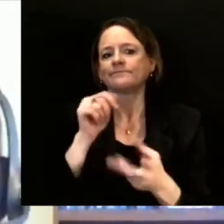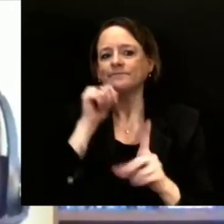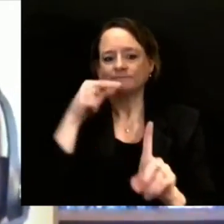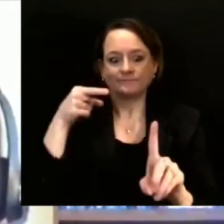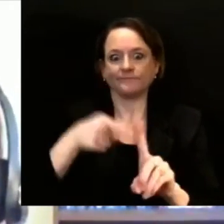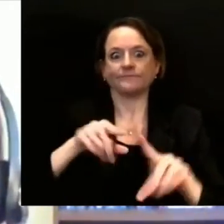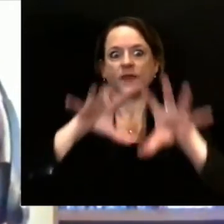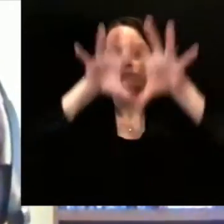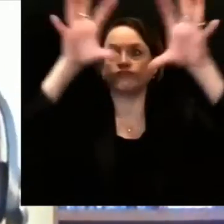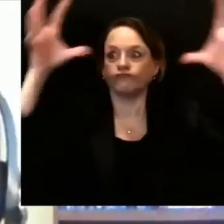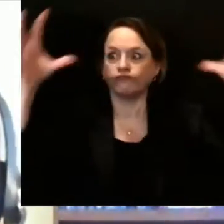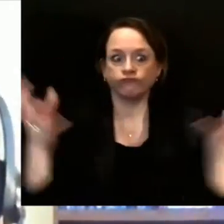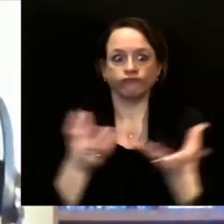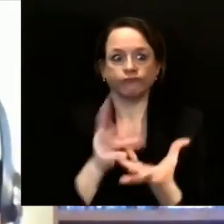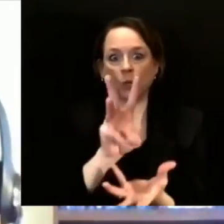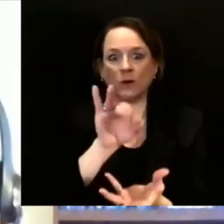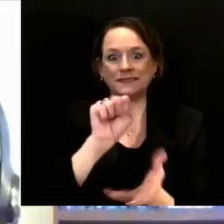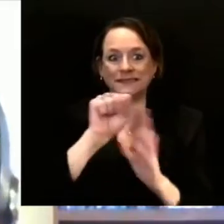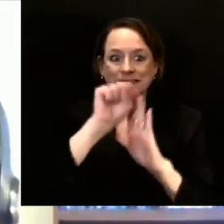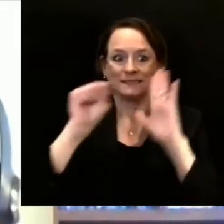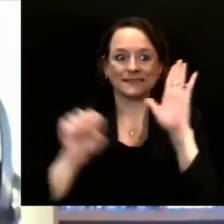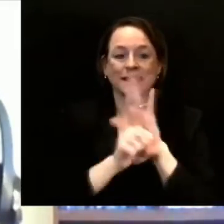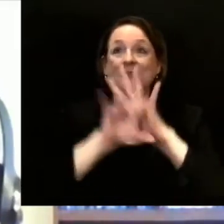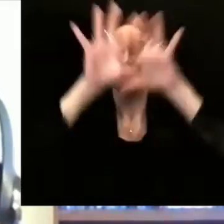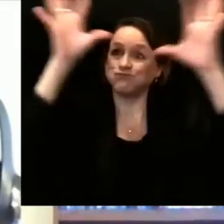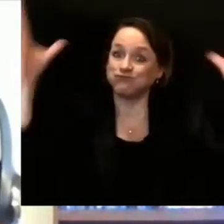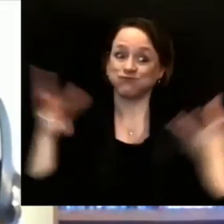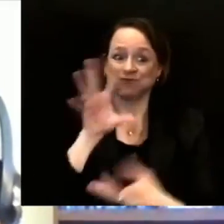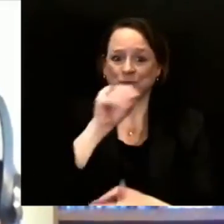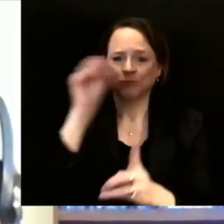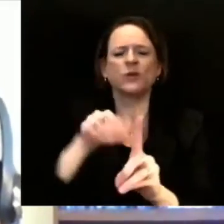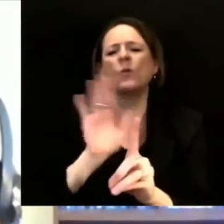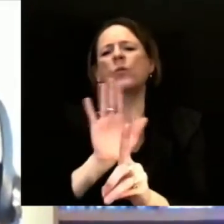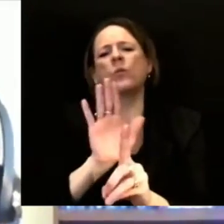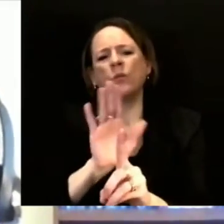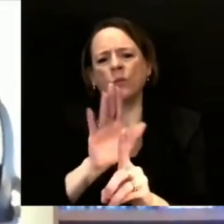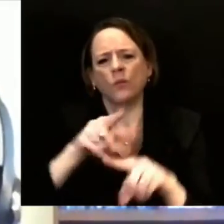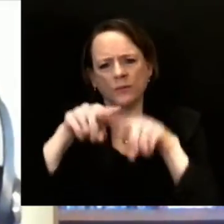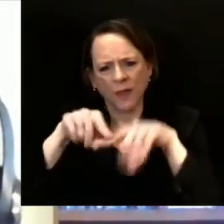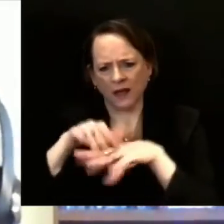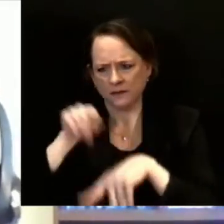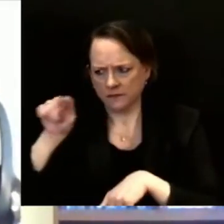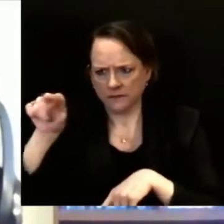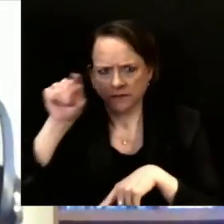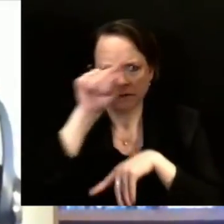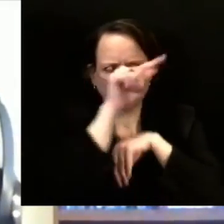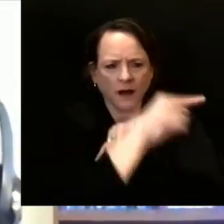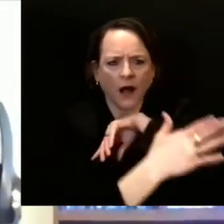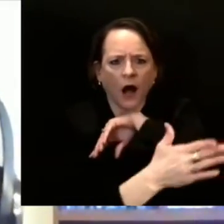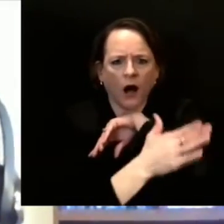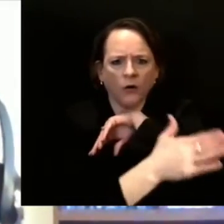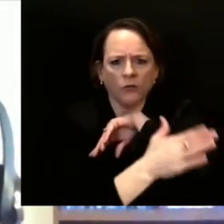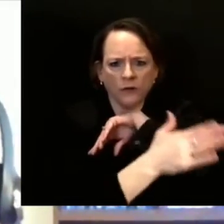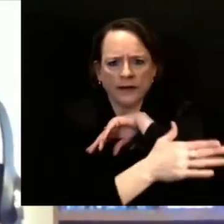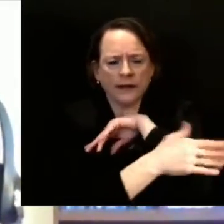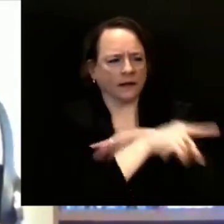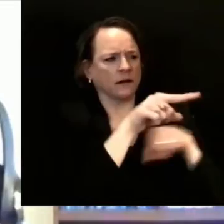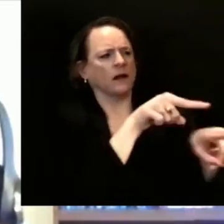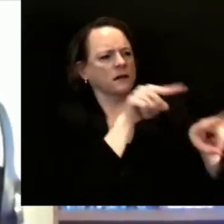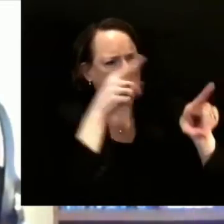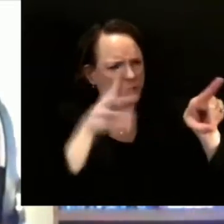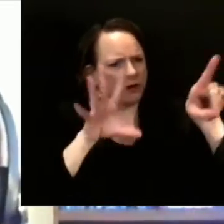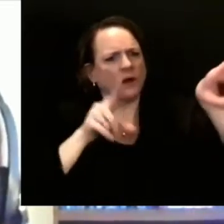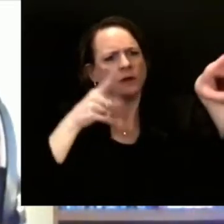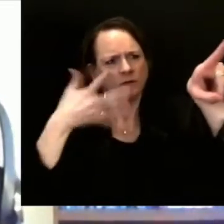increase in both the number of vaccinators asking for vaccine last week and the number of doses that they were asking